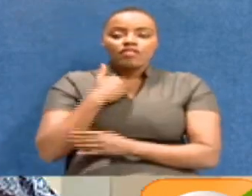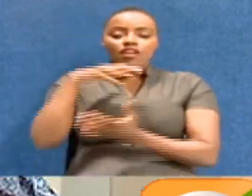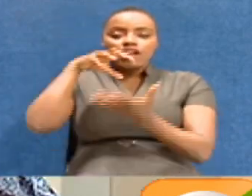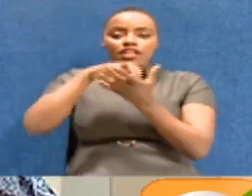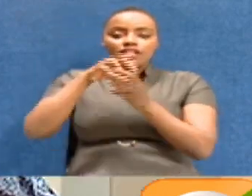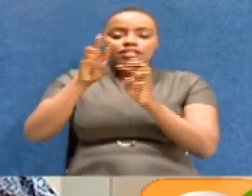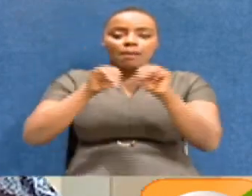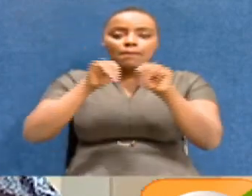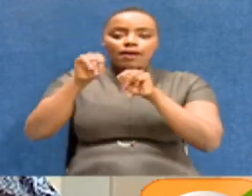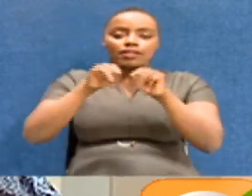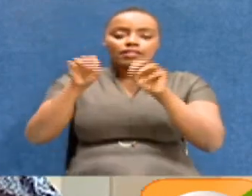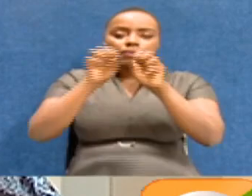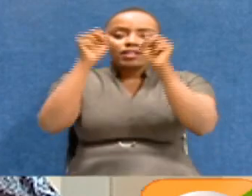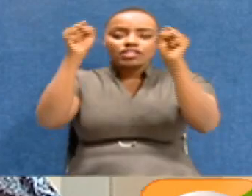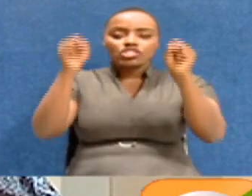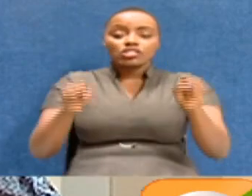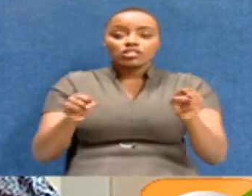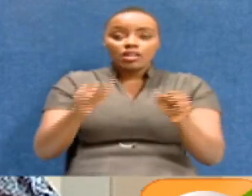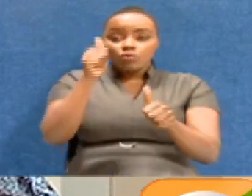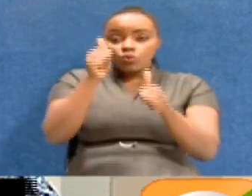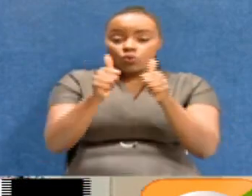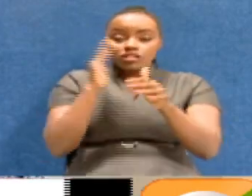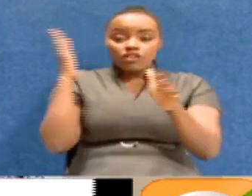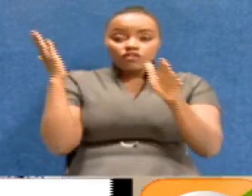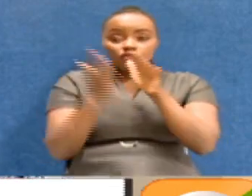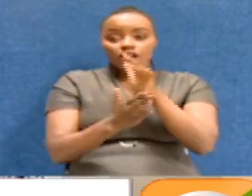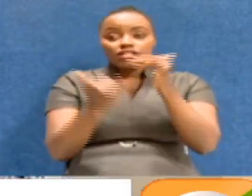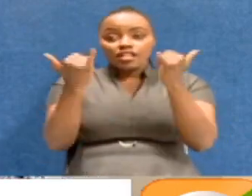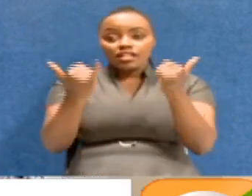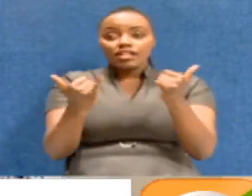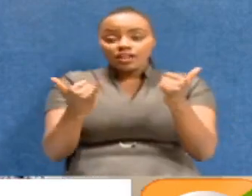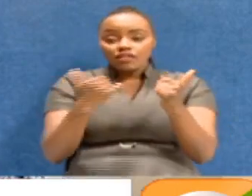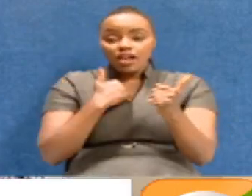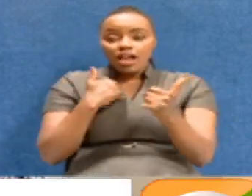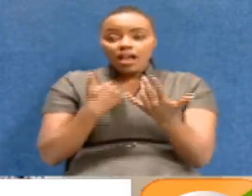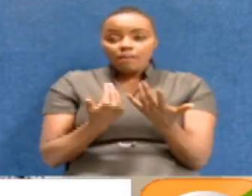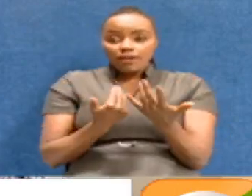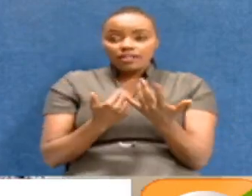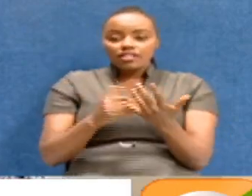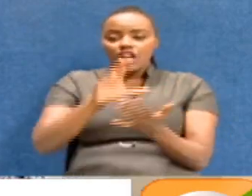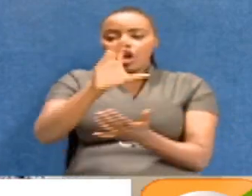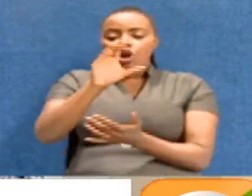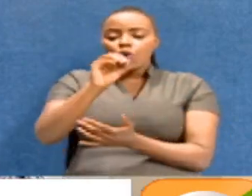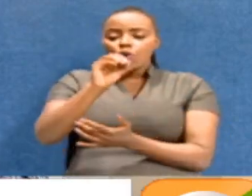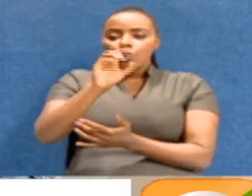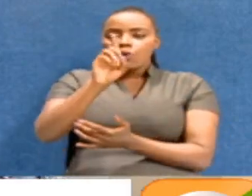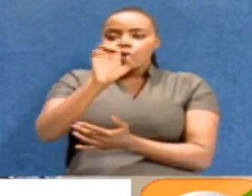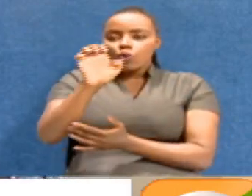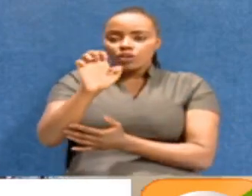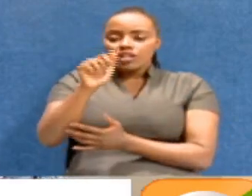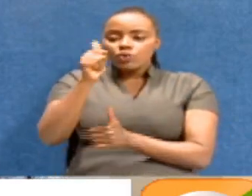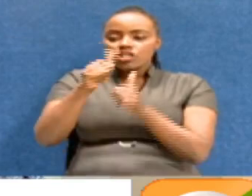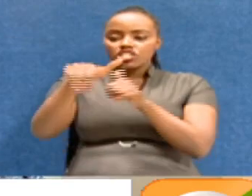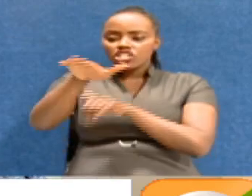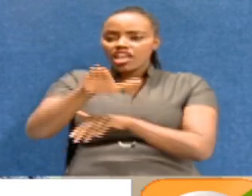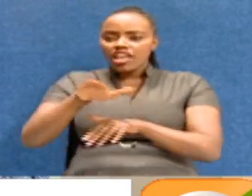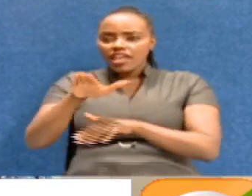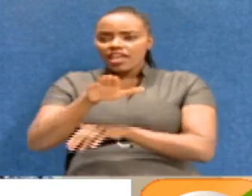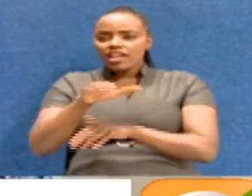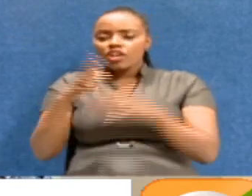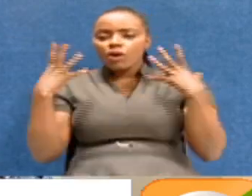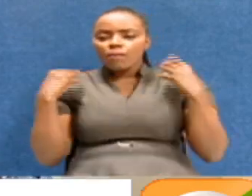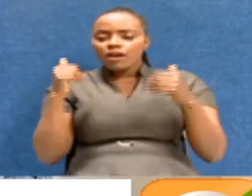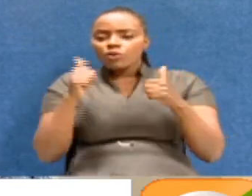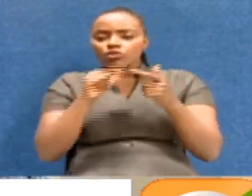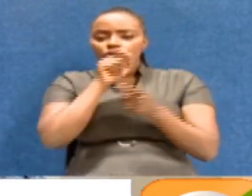management system where files right now are being coded, depending on which area of practice